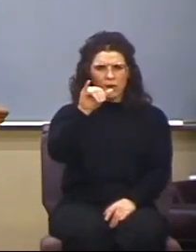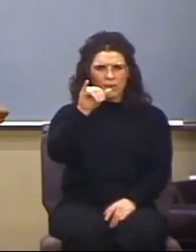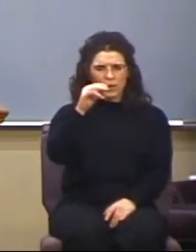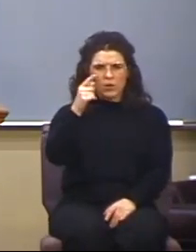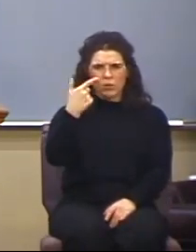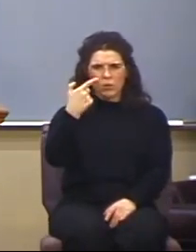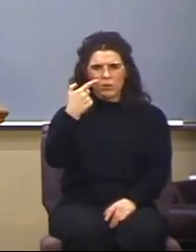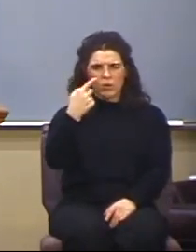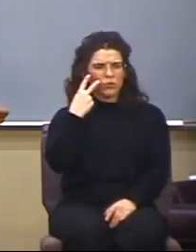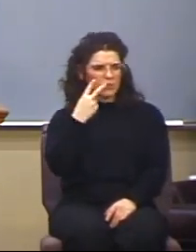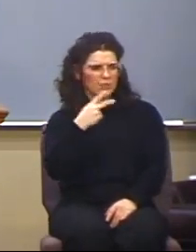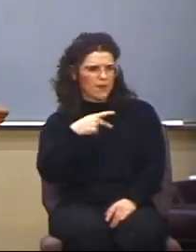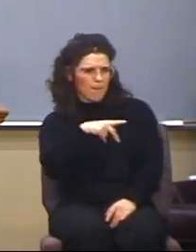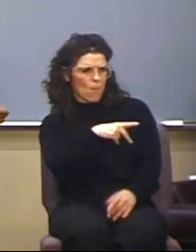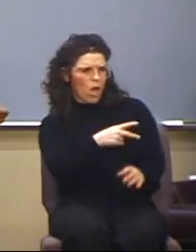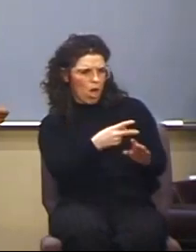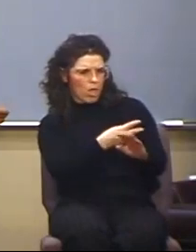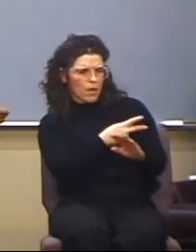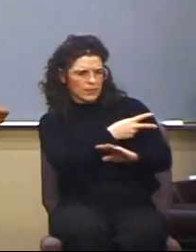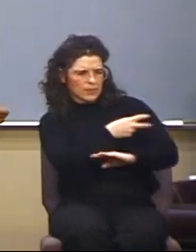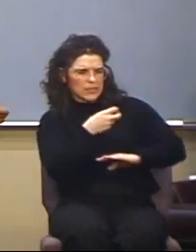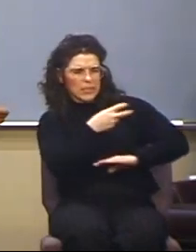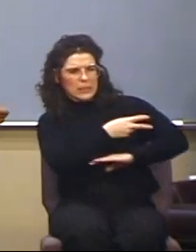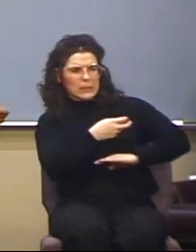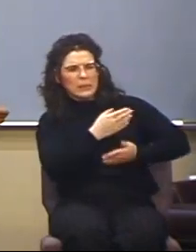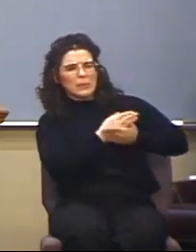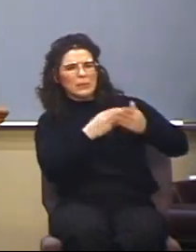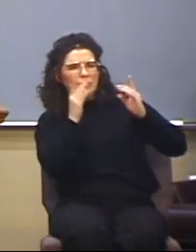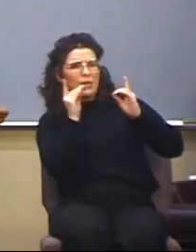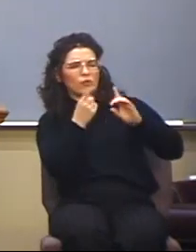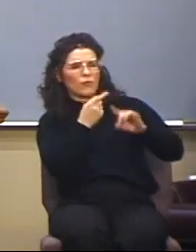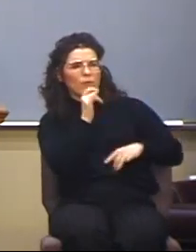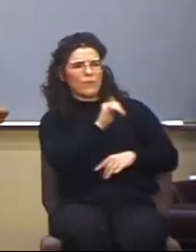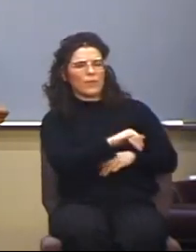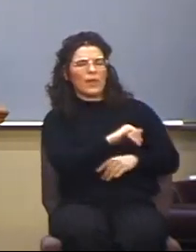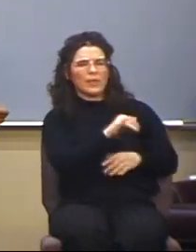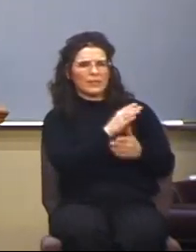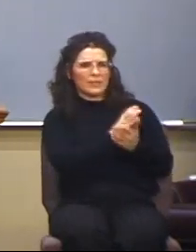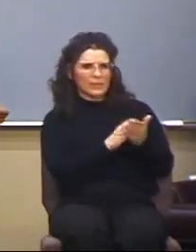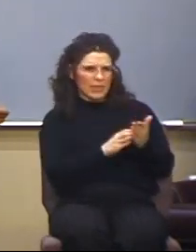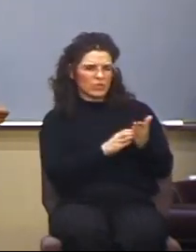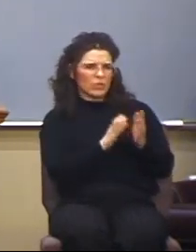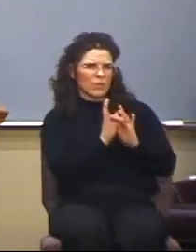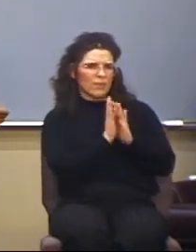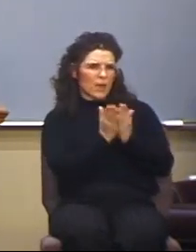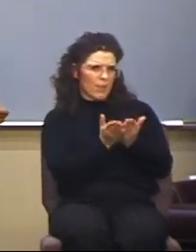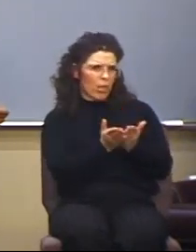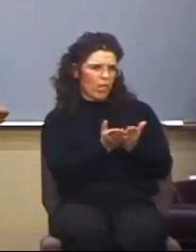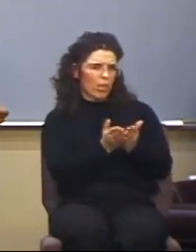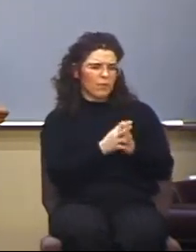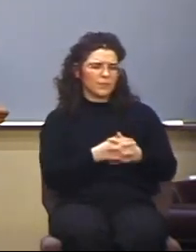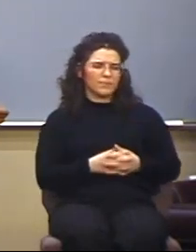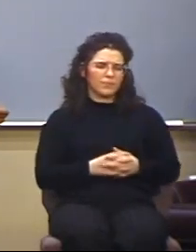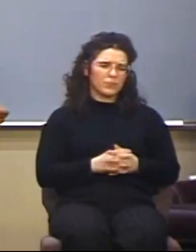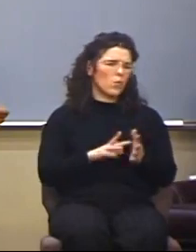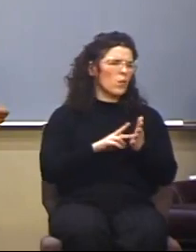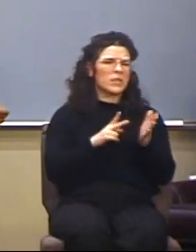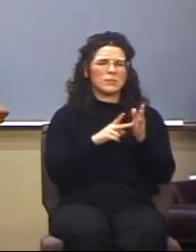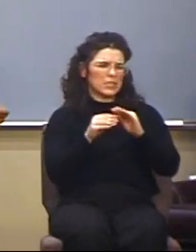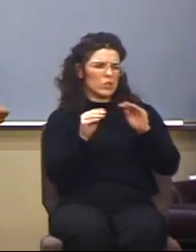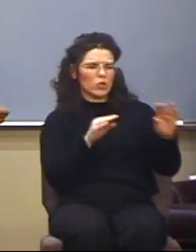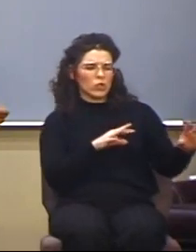21, some doctrine regarding, well, what does it mean when someone is cursed,